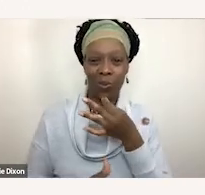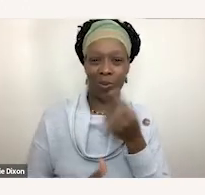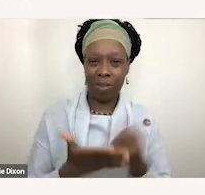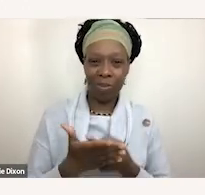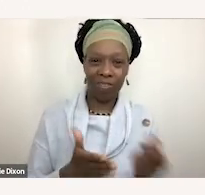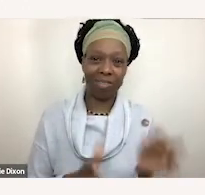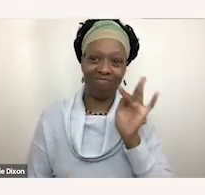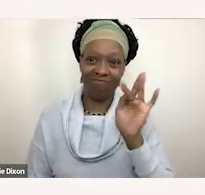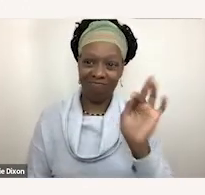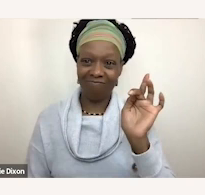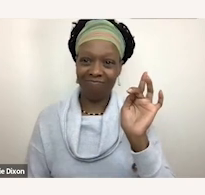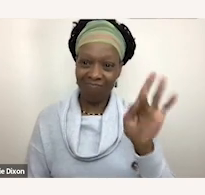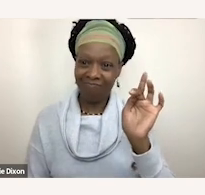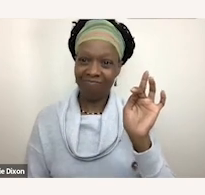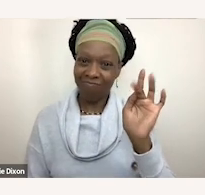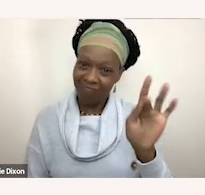multiple times.